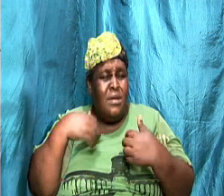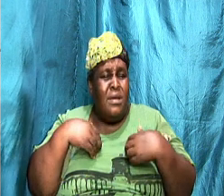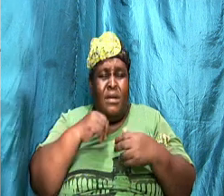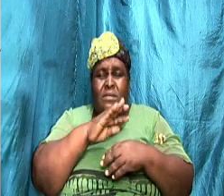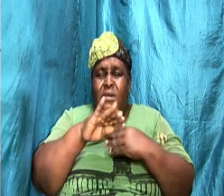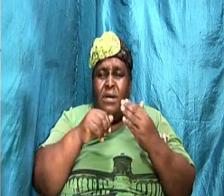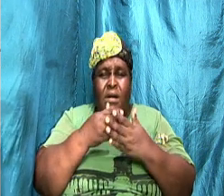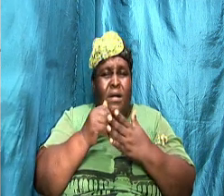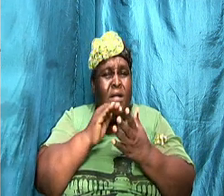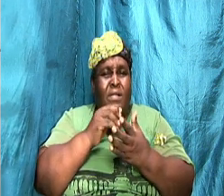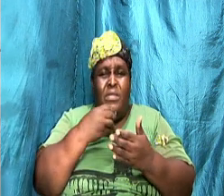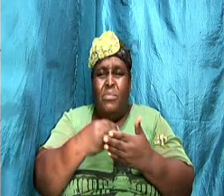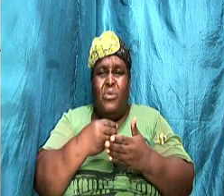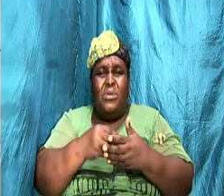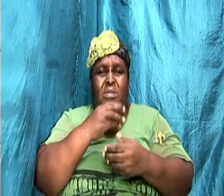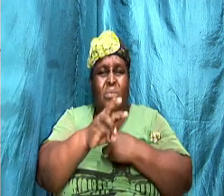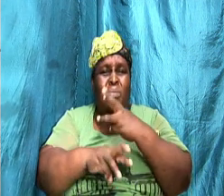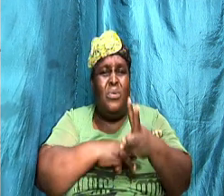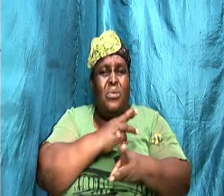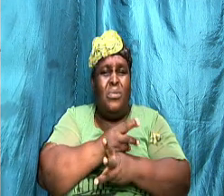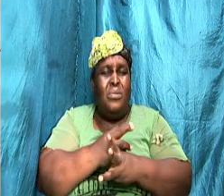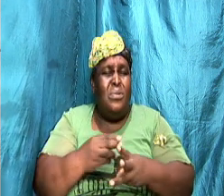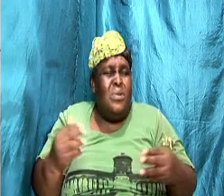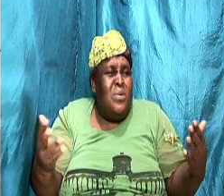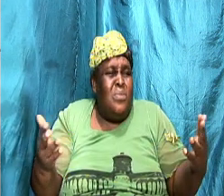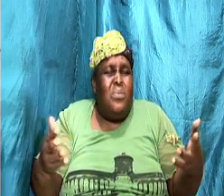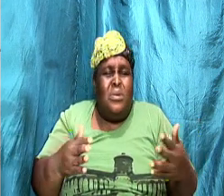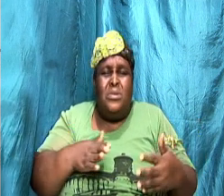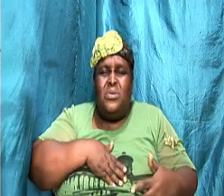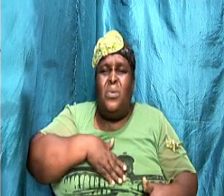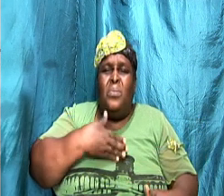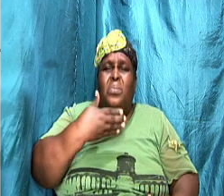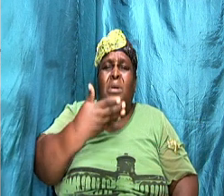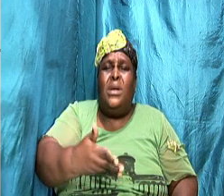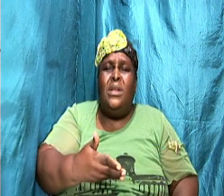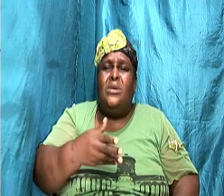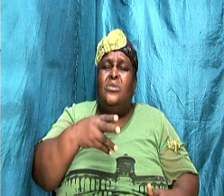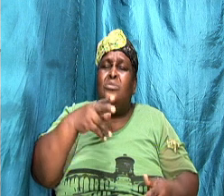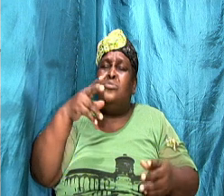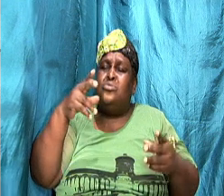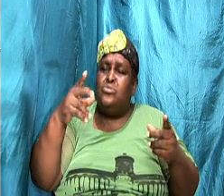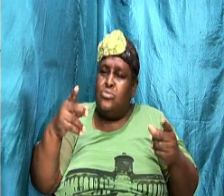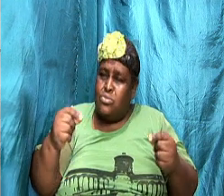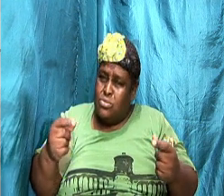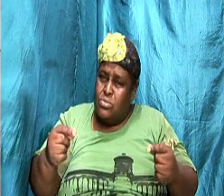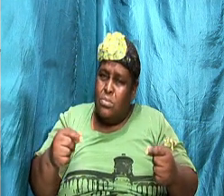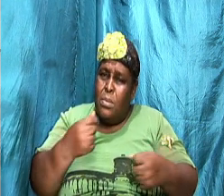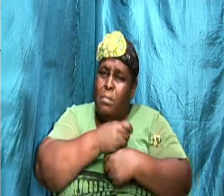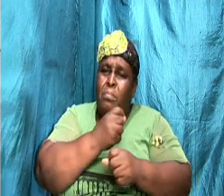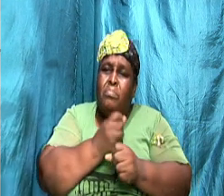what is it that you are willing to do to make your relationship work